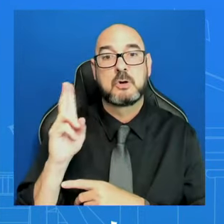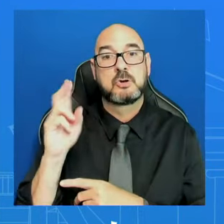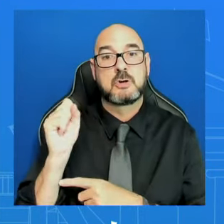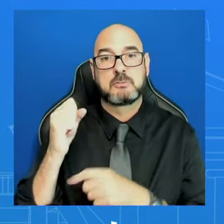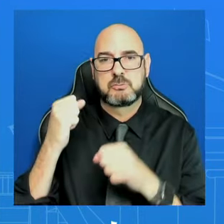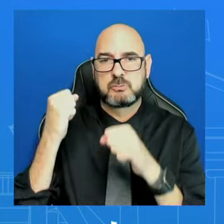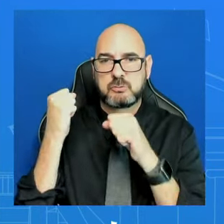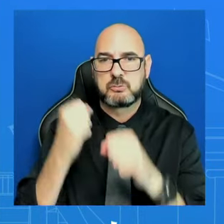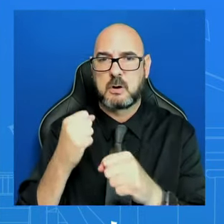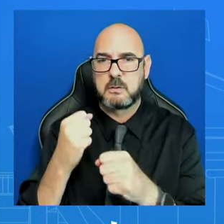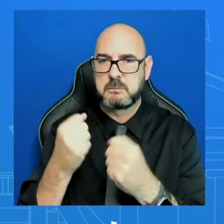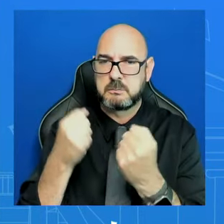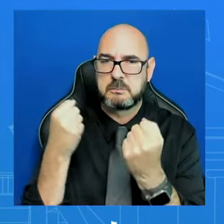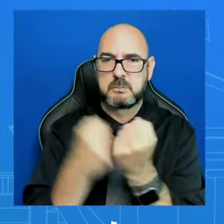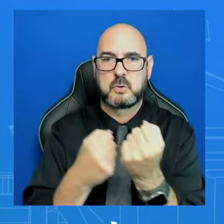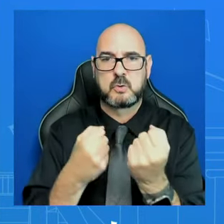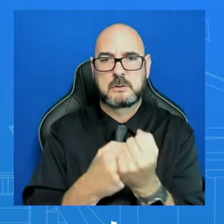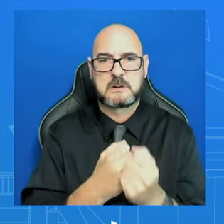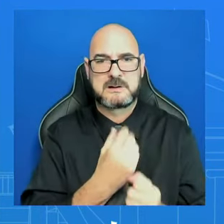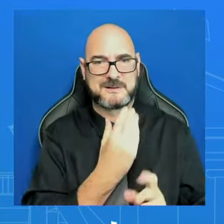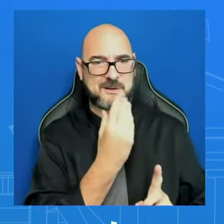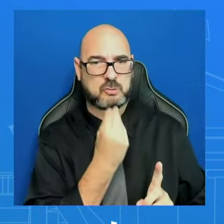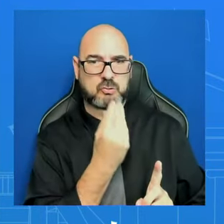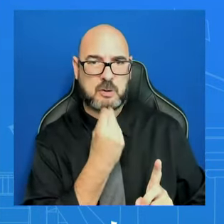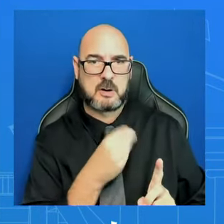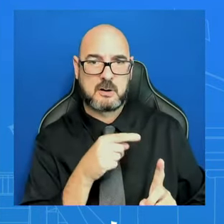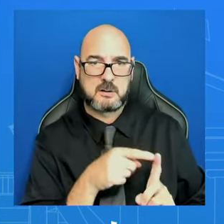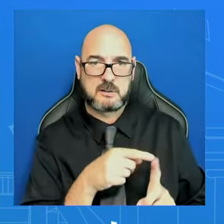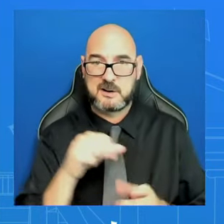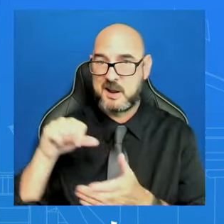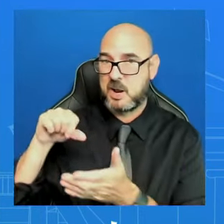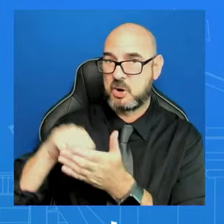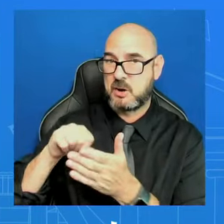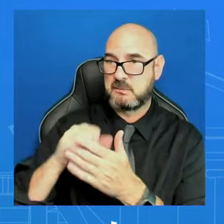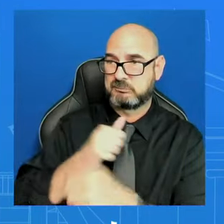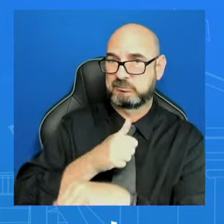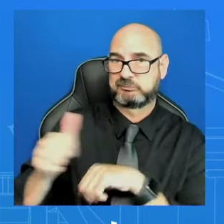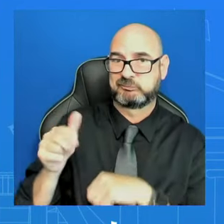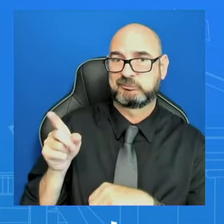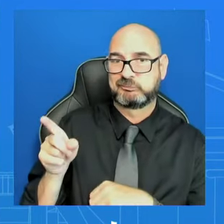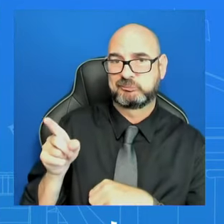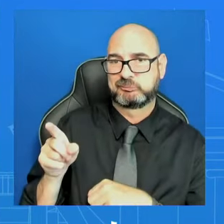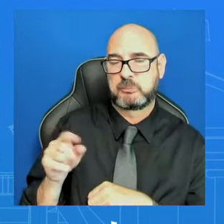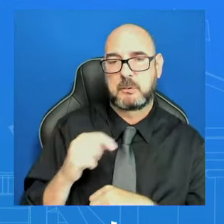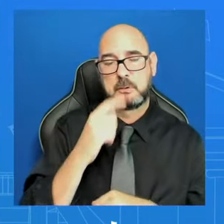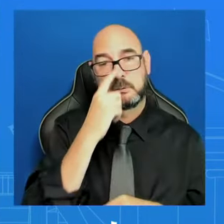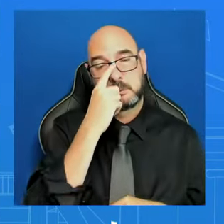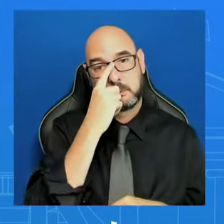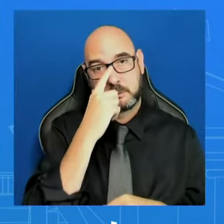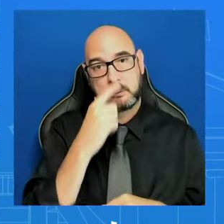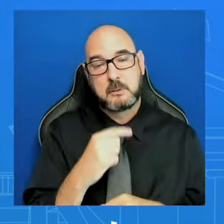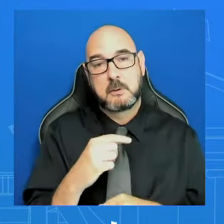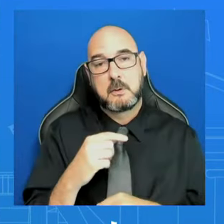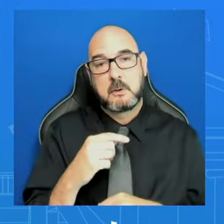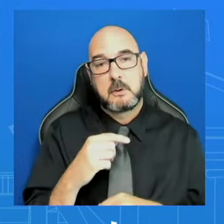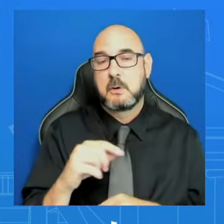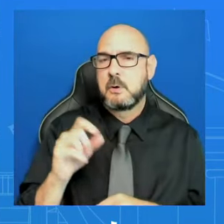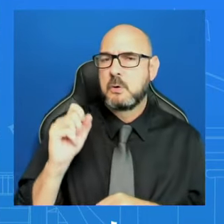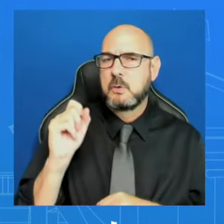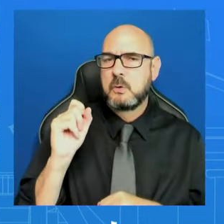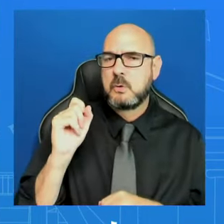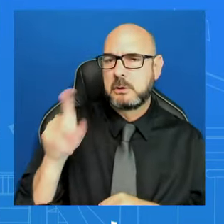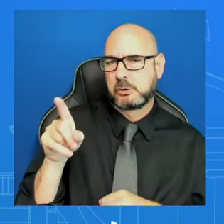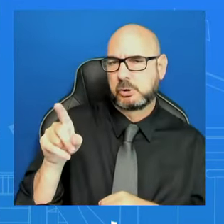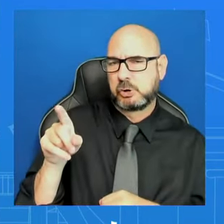That's all I have. The Thanks, John. First off, on that last piece there, said that you have said up in this podium several times that